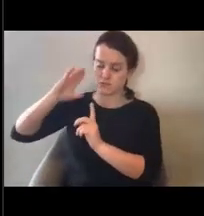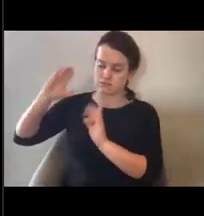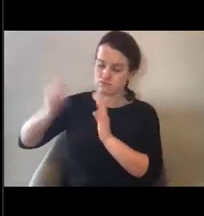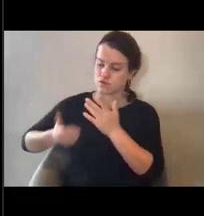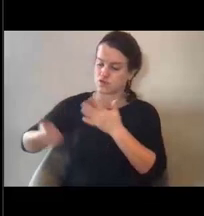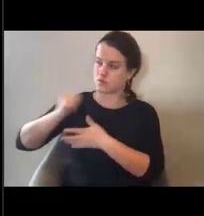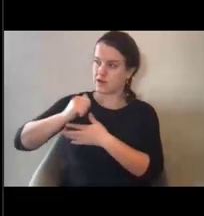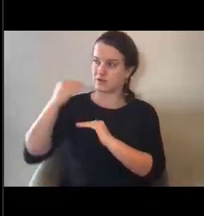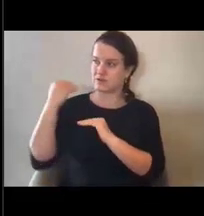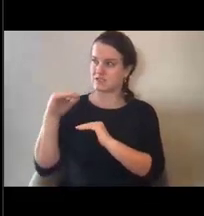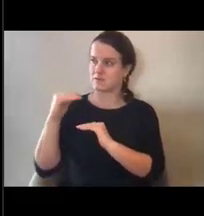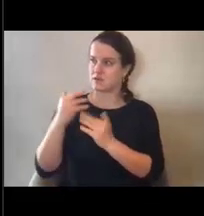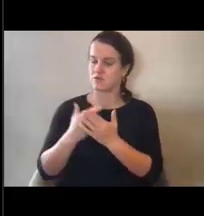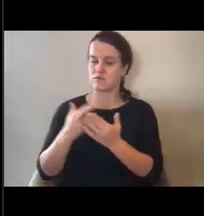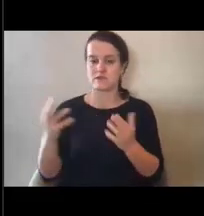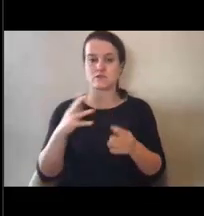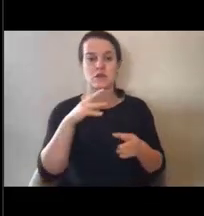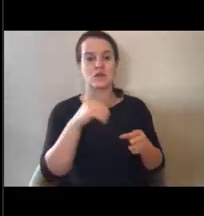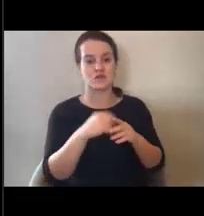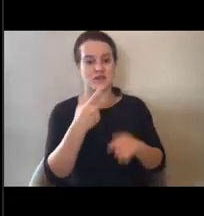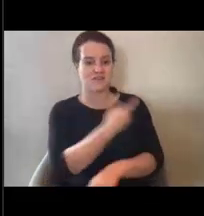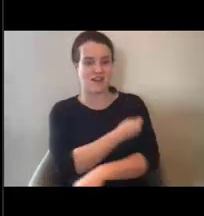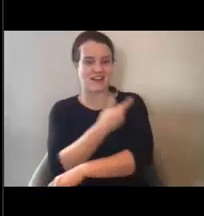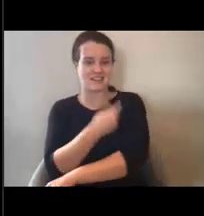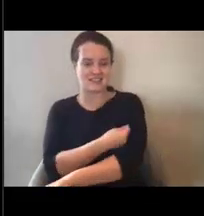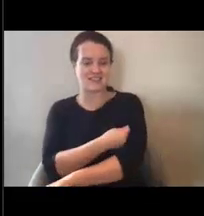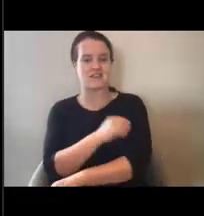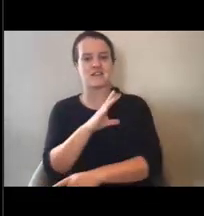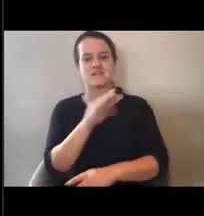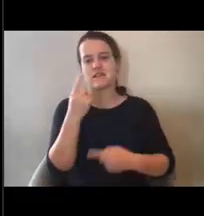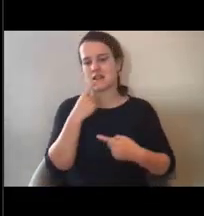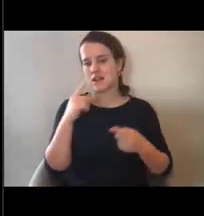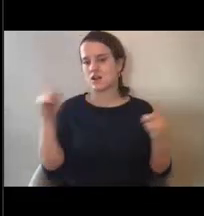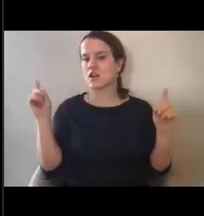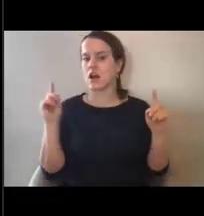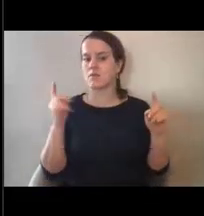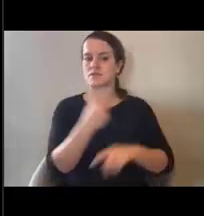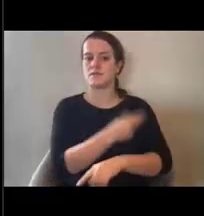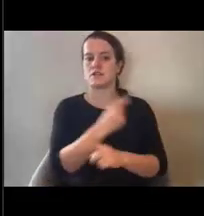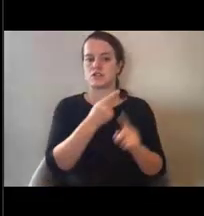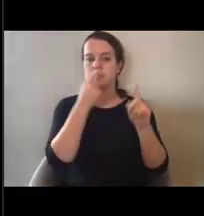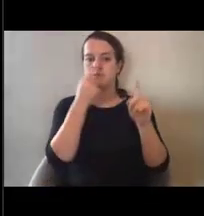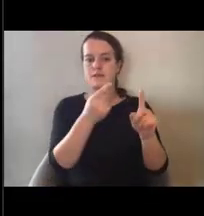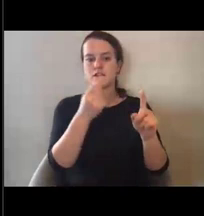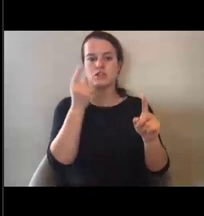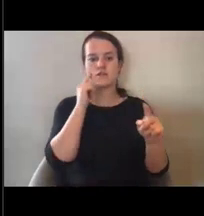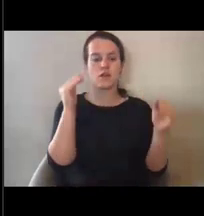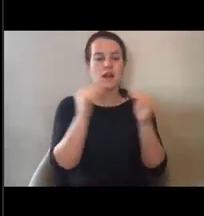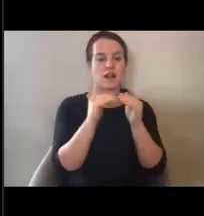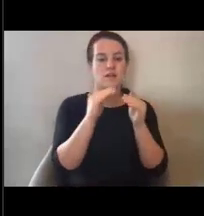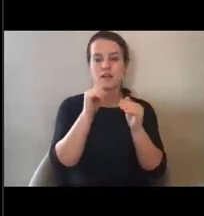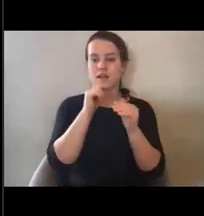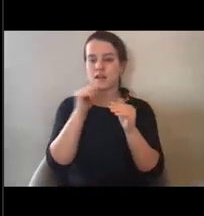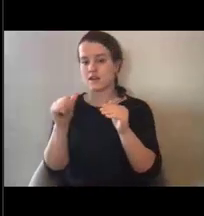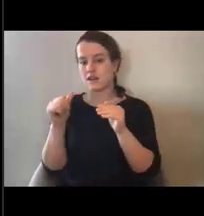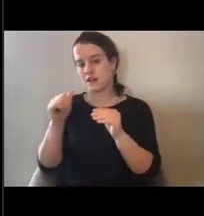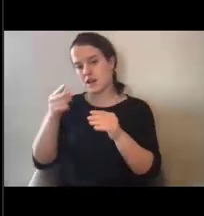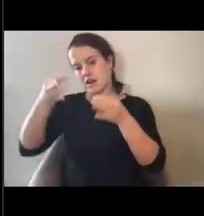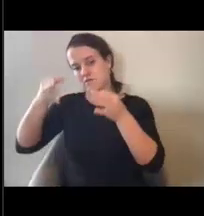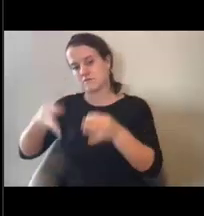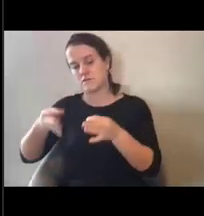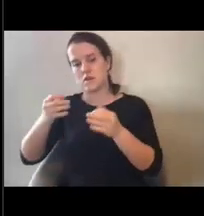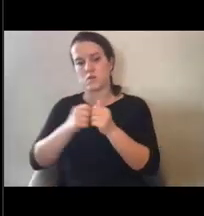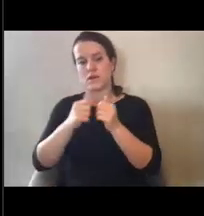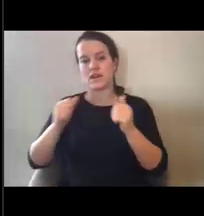resources, including vaccines, and accomplish the vaccination mission in an equitable and impartial manner without discrimination.